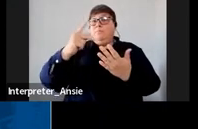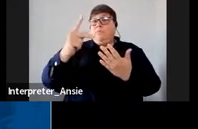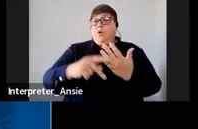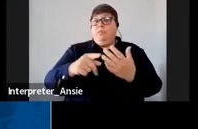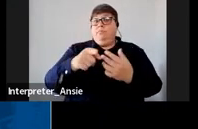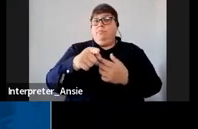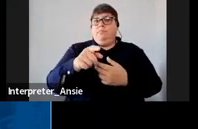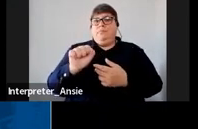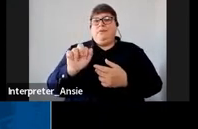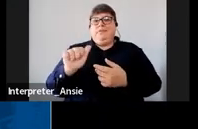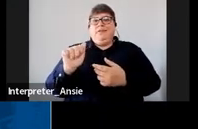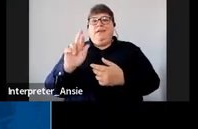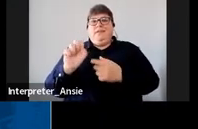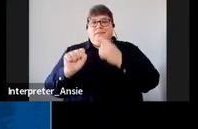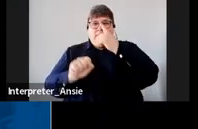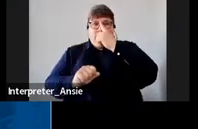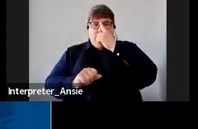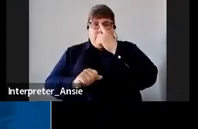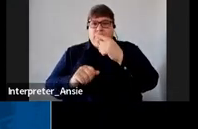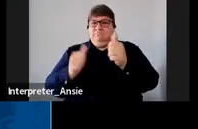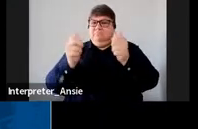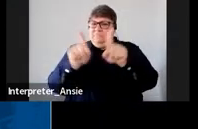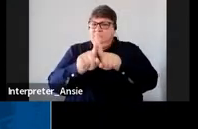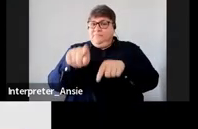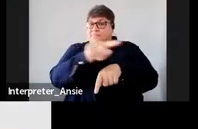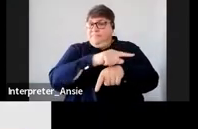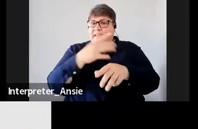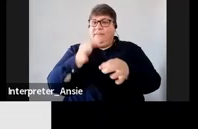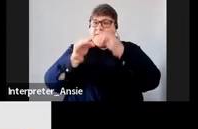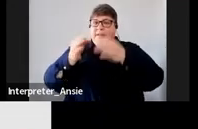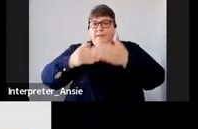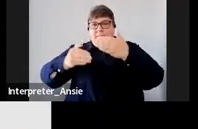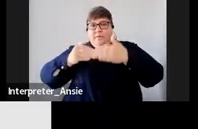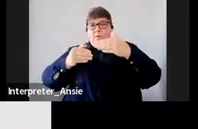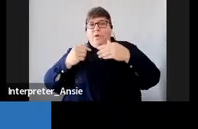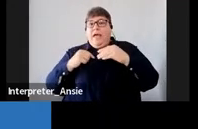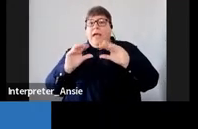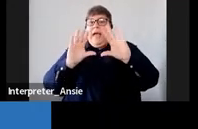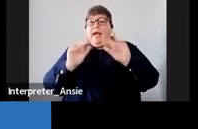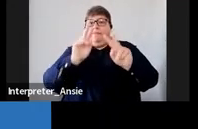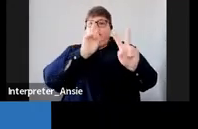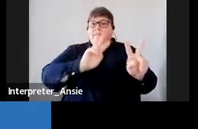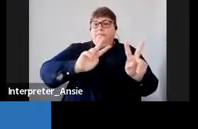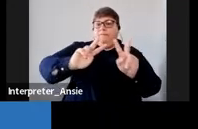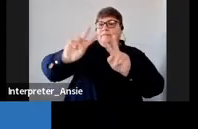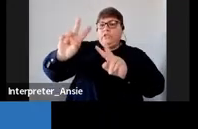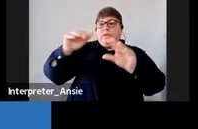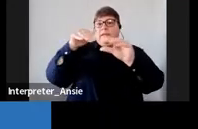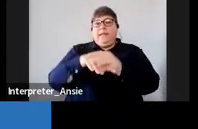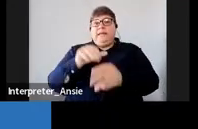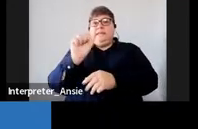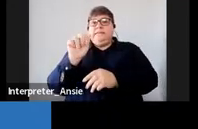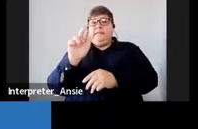as my colleagues have already indicated that we have a vision as SARS vision 2024